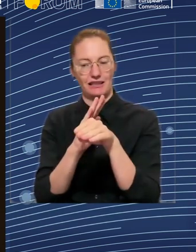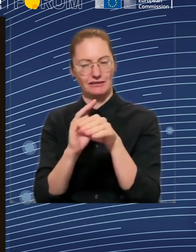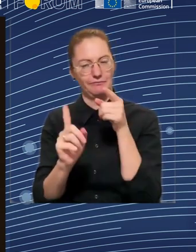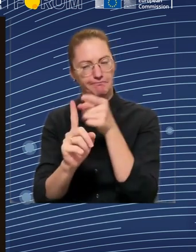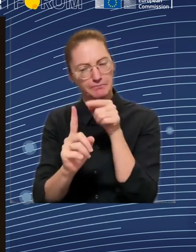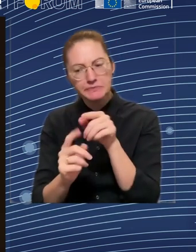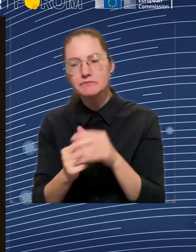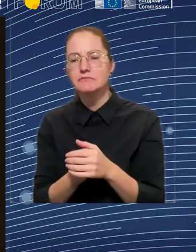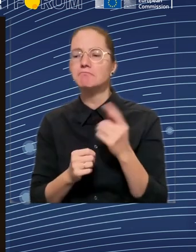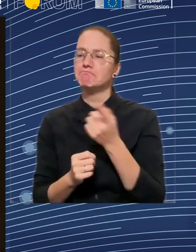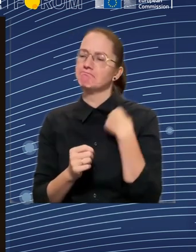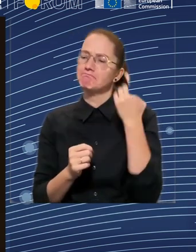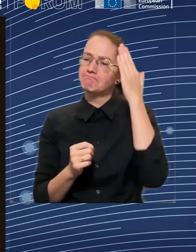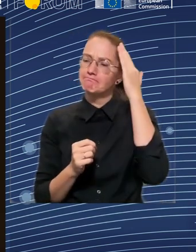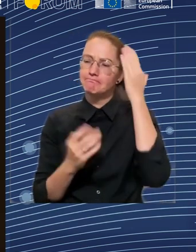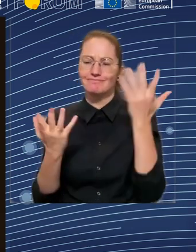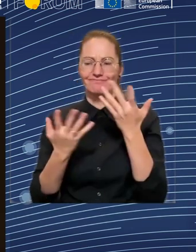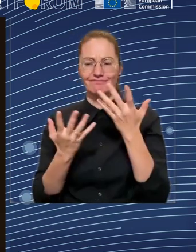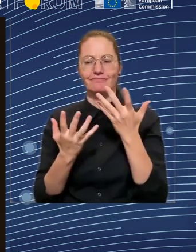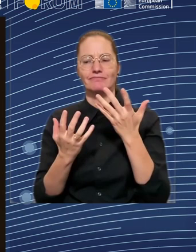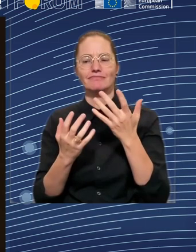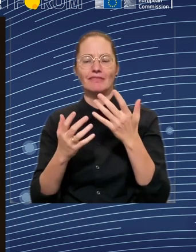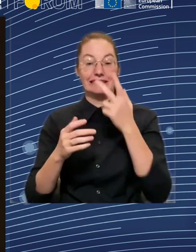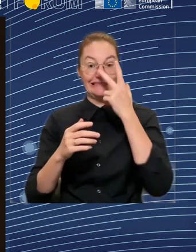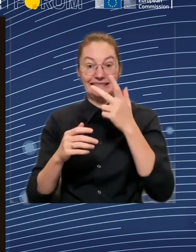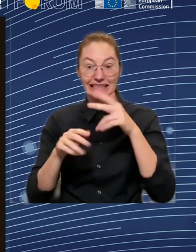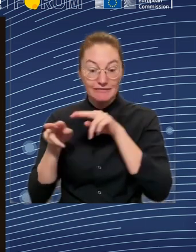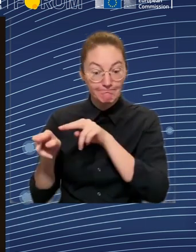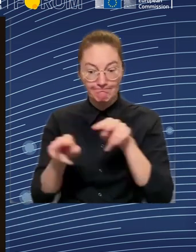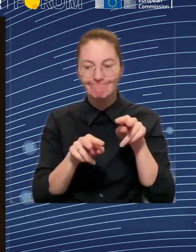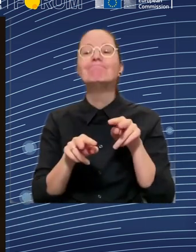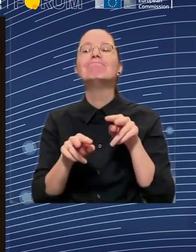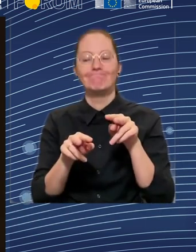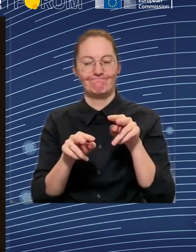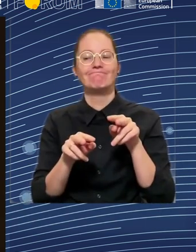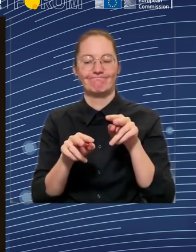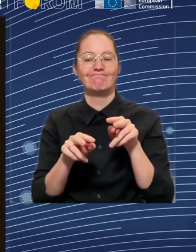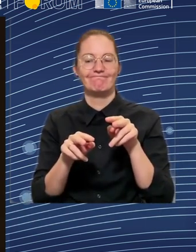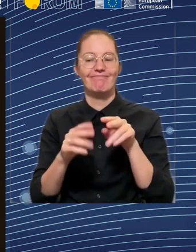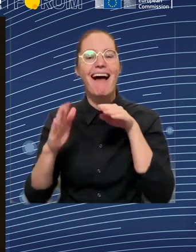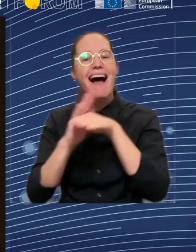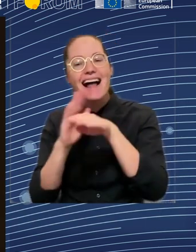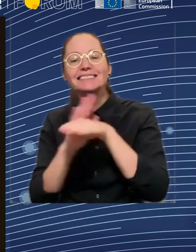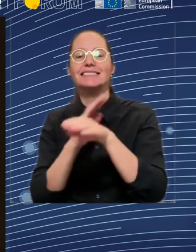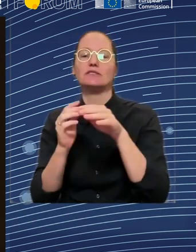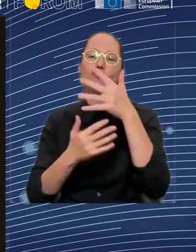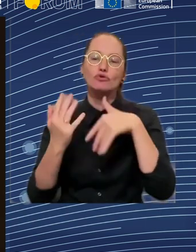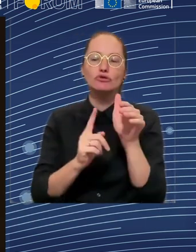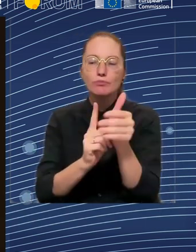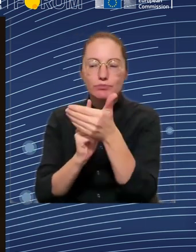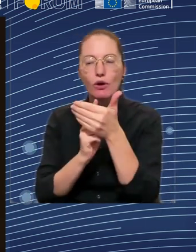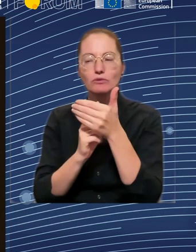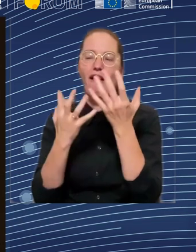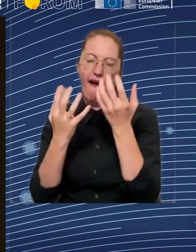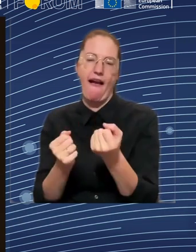flexi jobs, part-time contracts, self-employed, but as well platform work that we already addressed yesterday